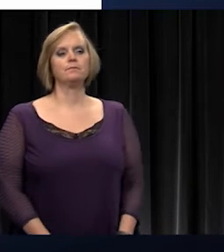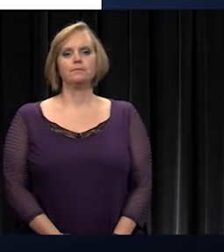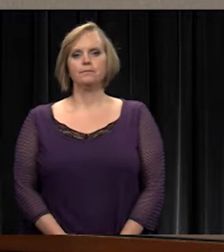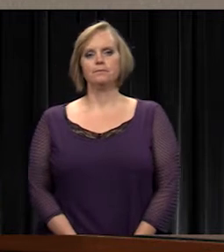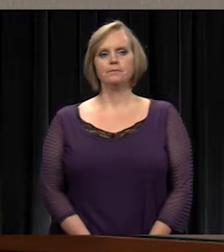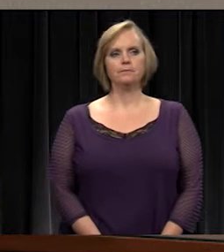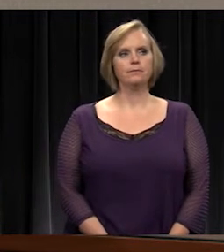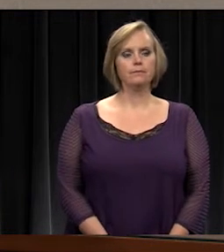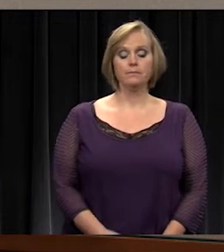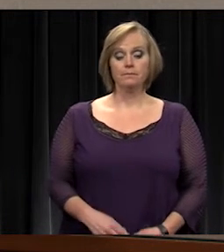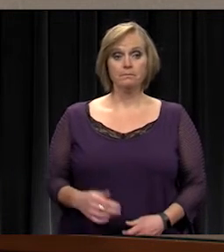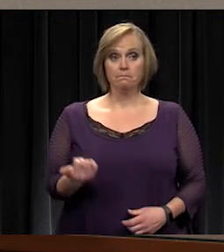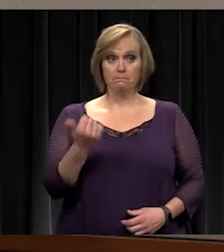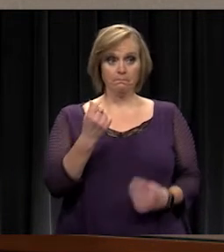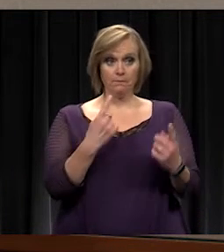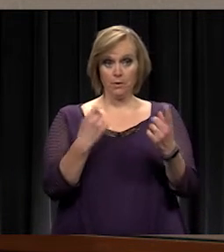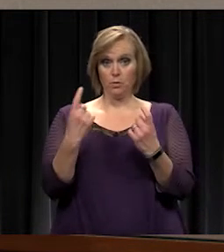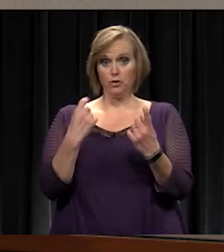Questions?